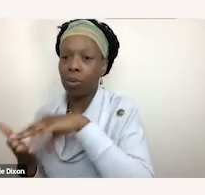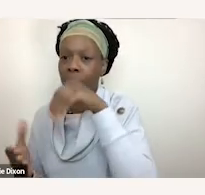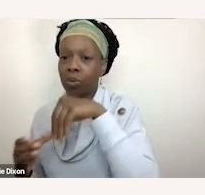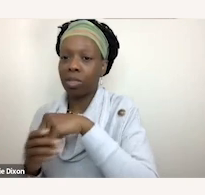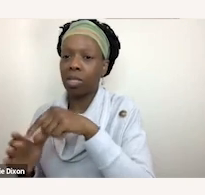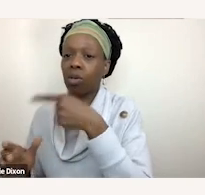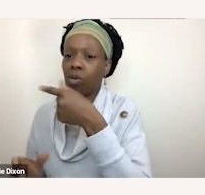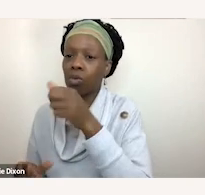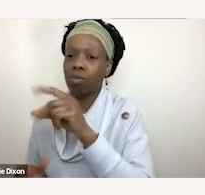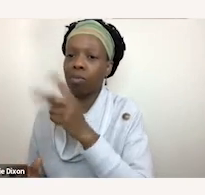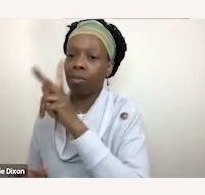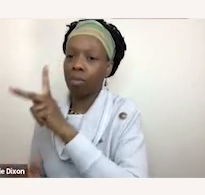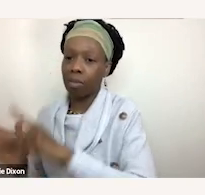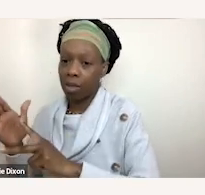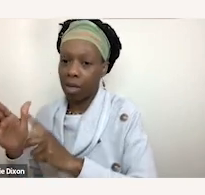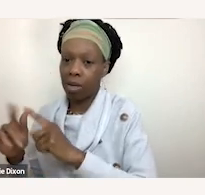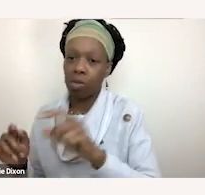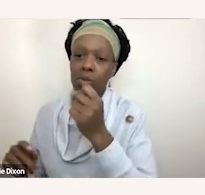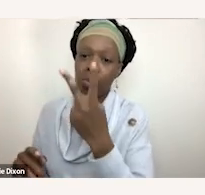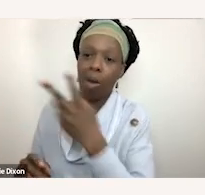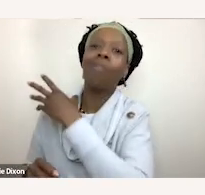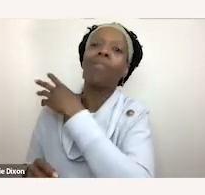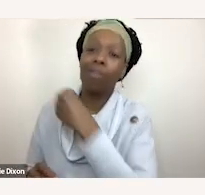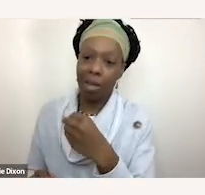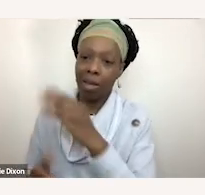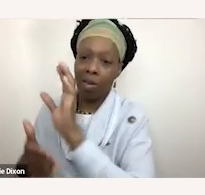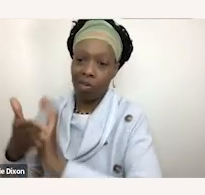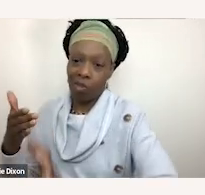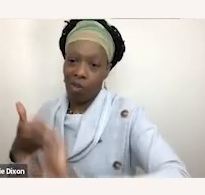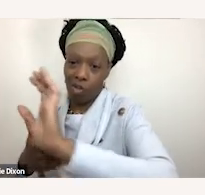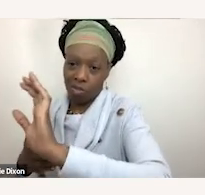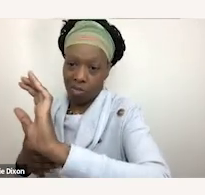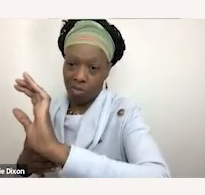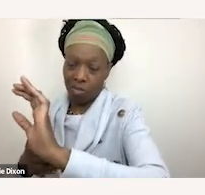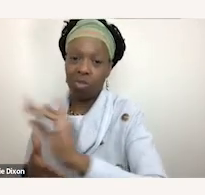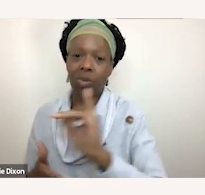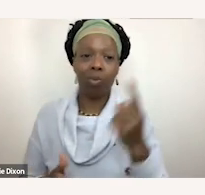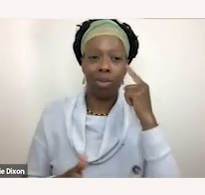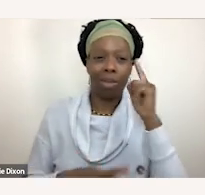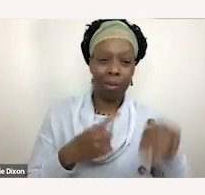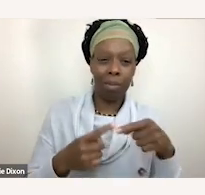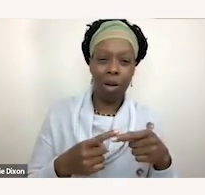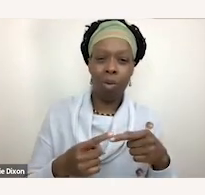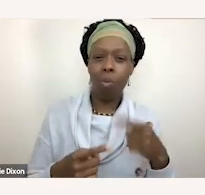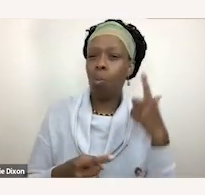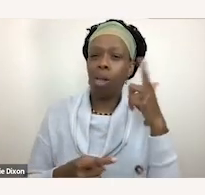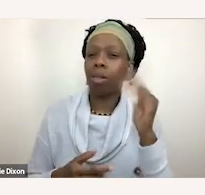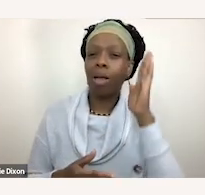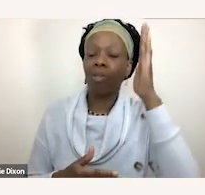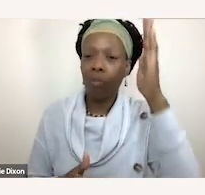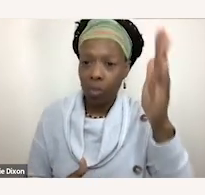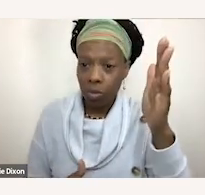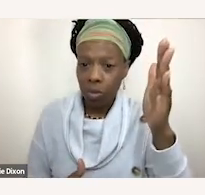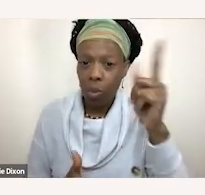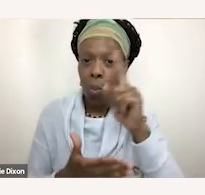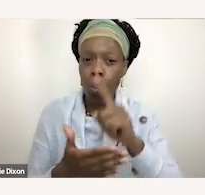if we're going to sort of then think about well what's next and what do I do as a family how do I know what my